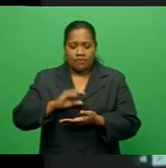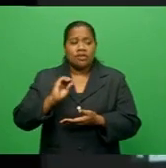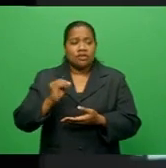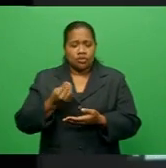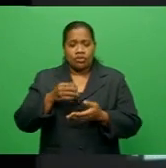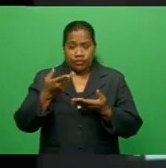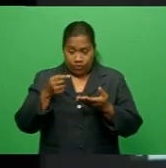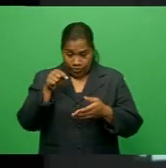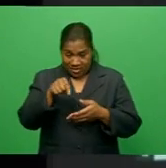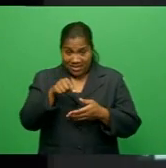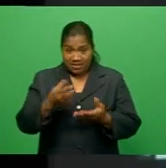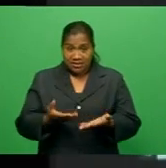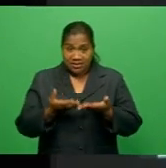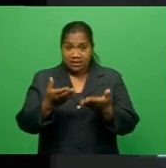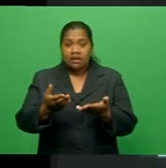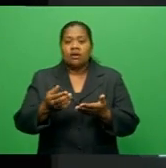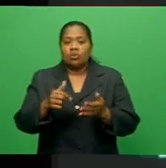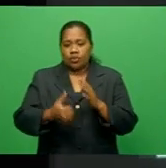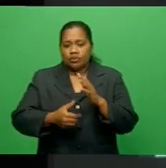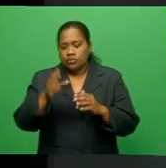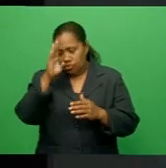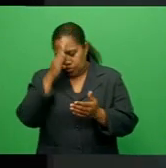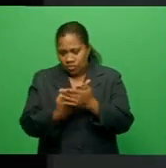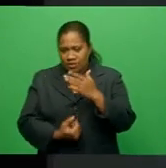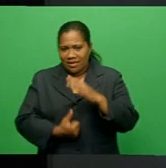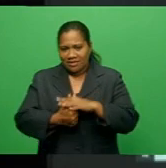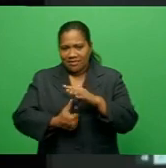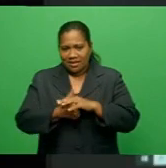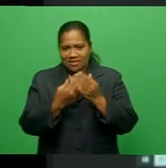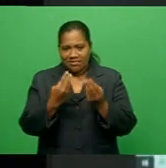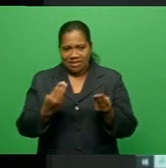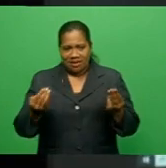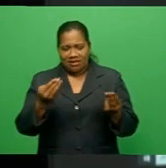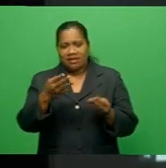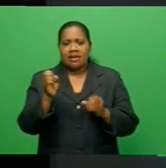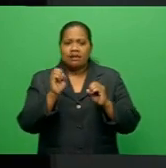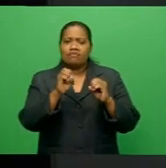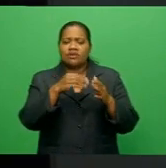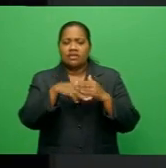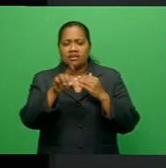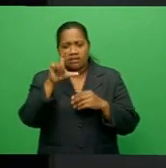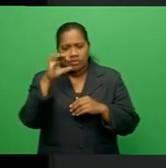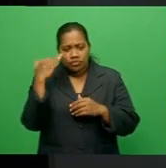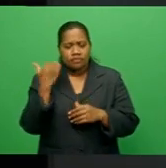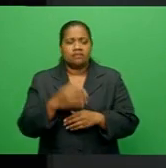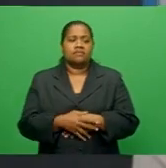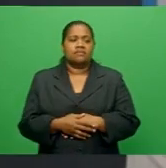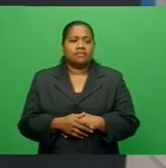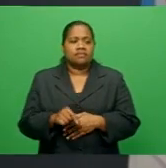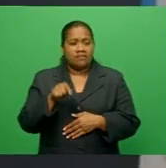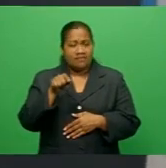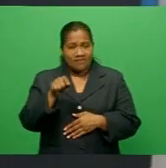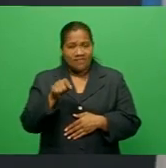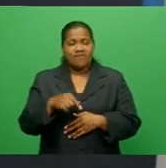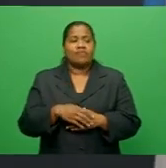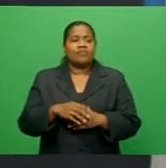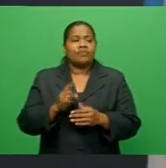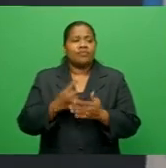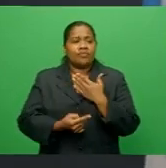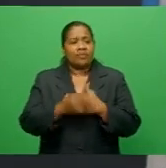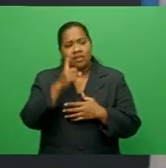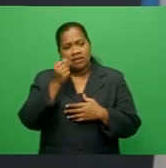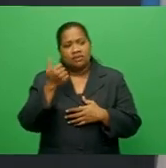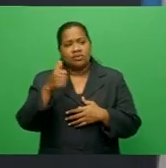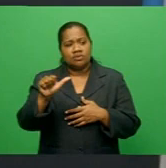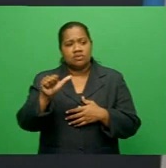and integrate it into their daily classrooms, and of course take advantage of these materials that can be used as